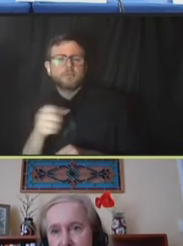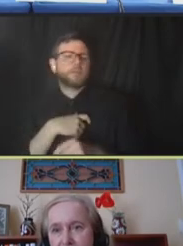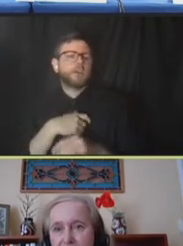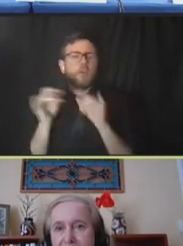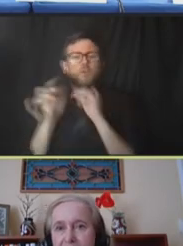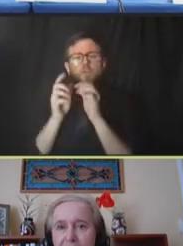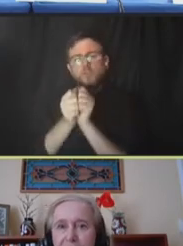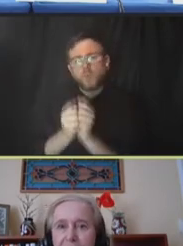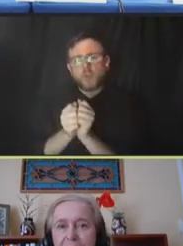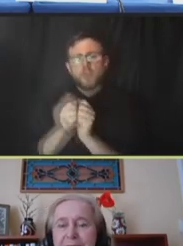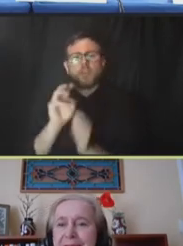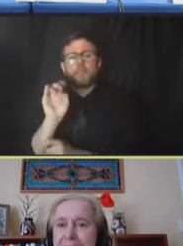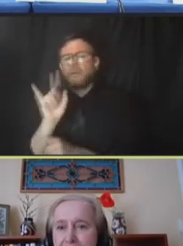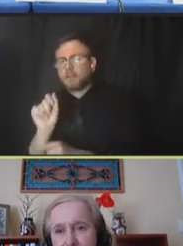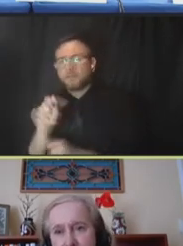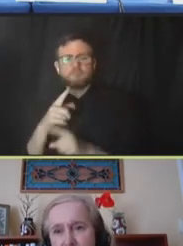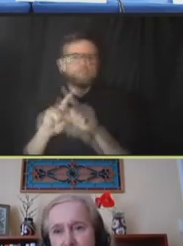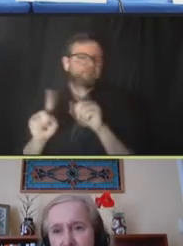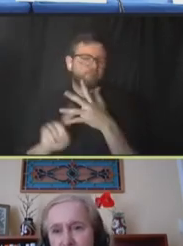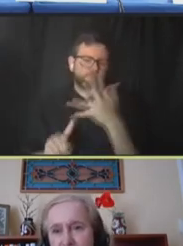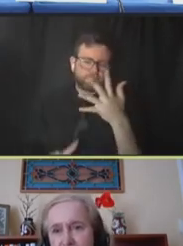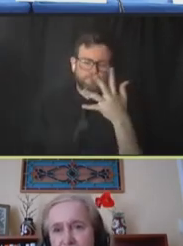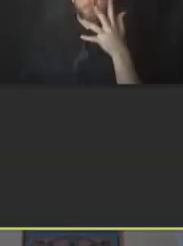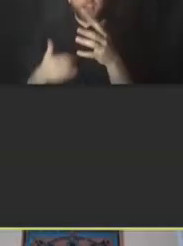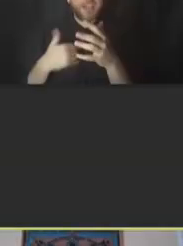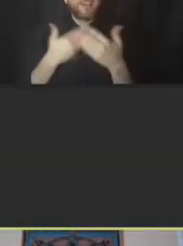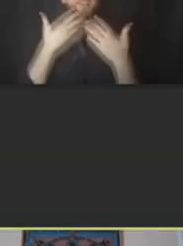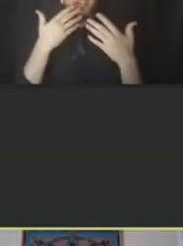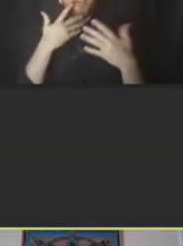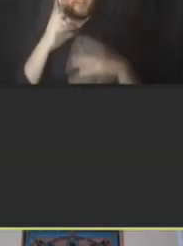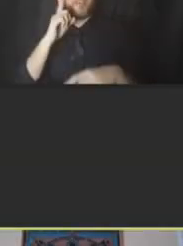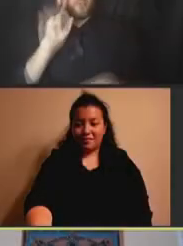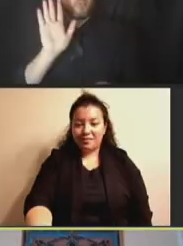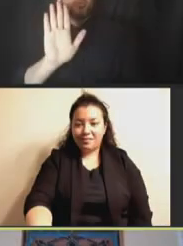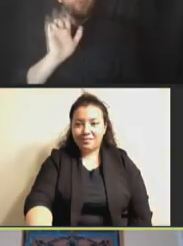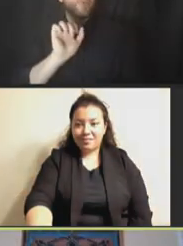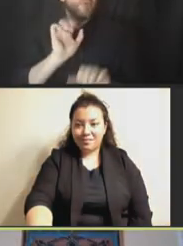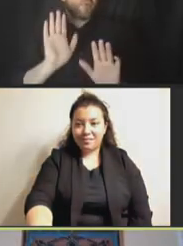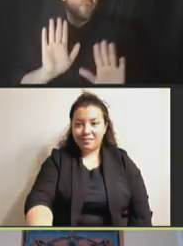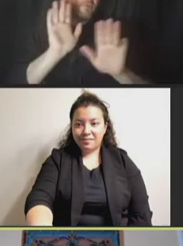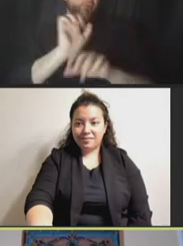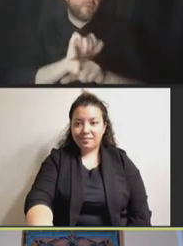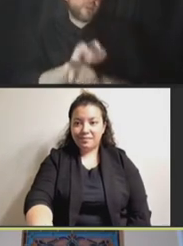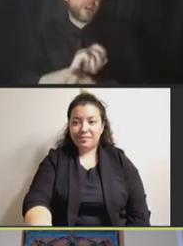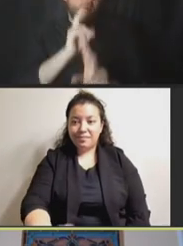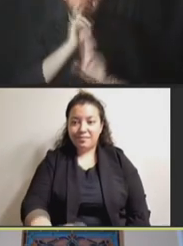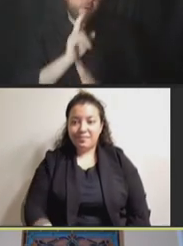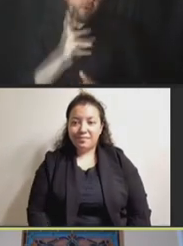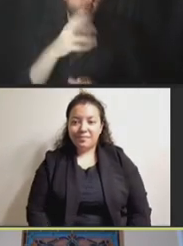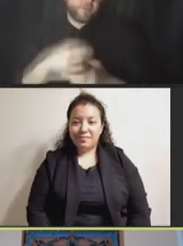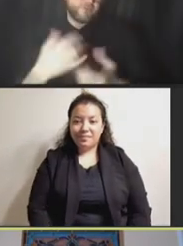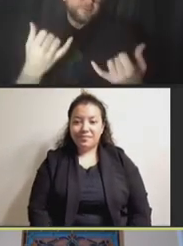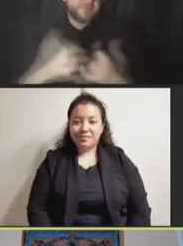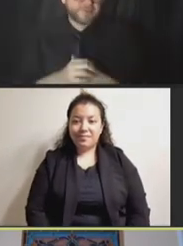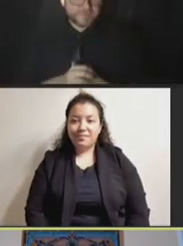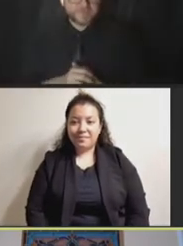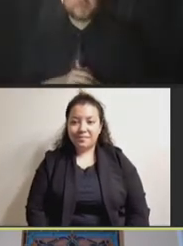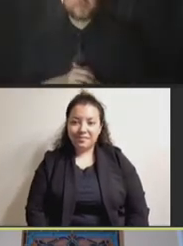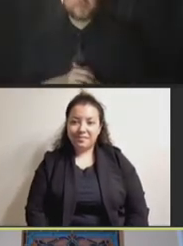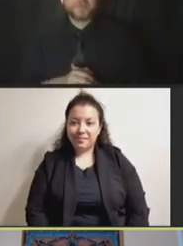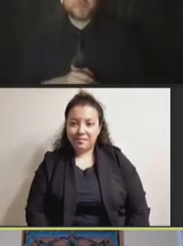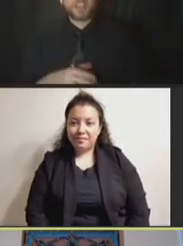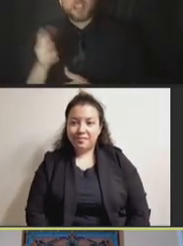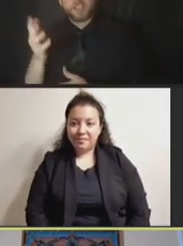so on. And I thank you all for your great work, and I'm deeply honored to be included today and